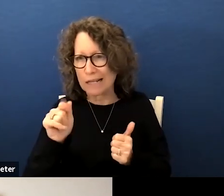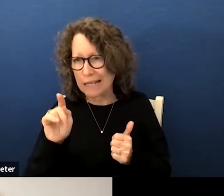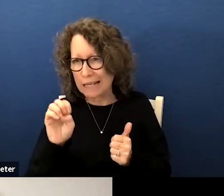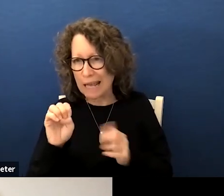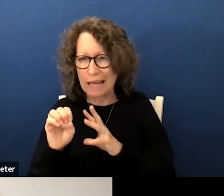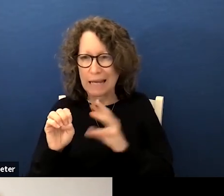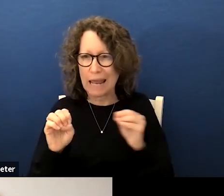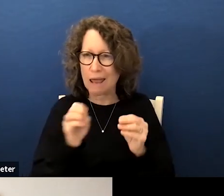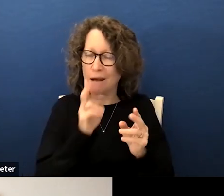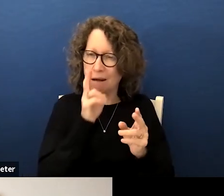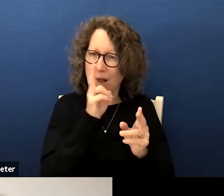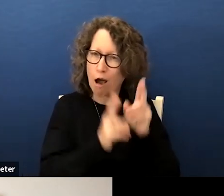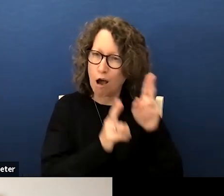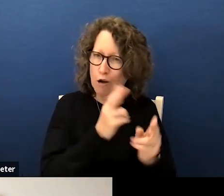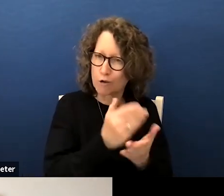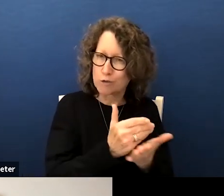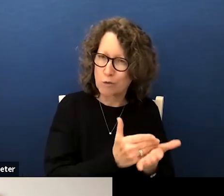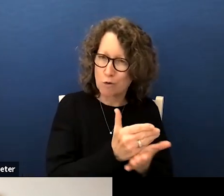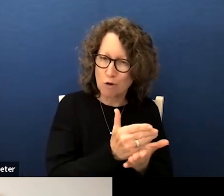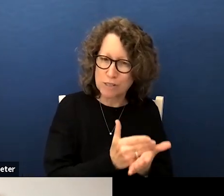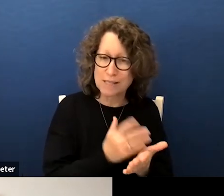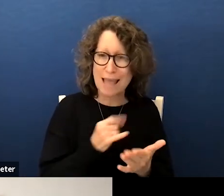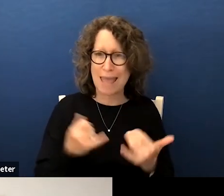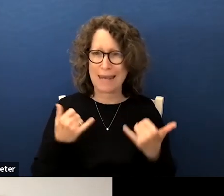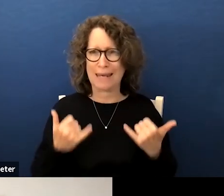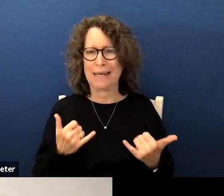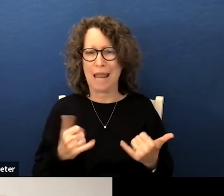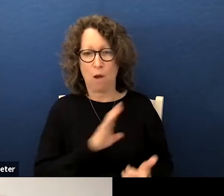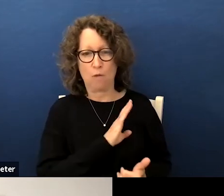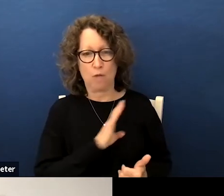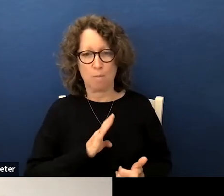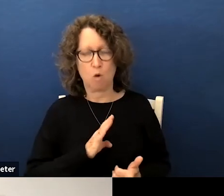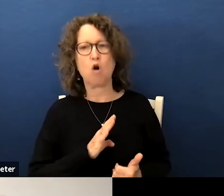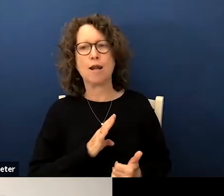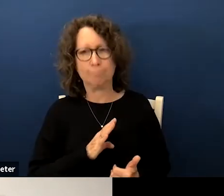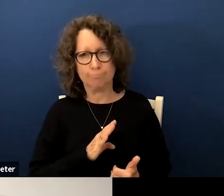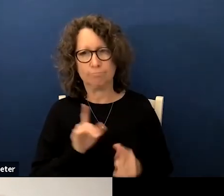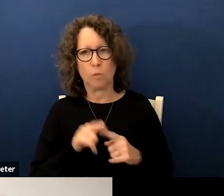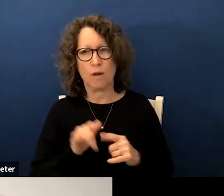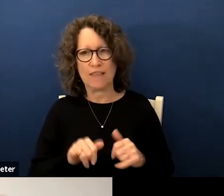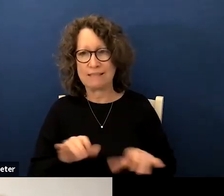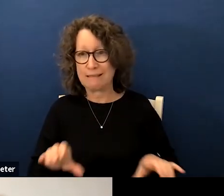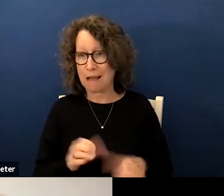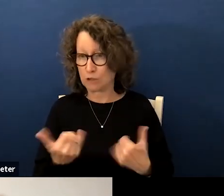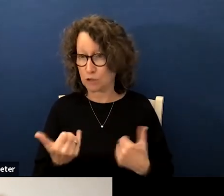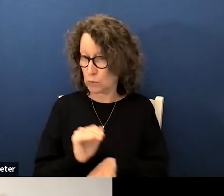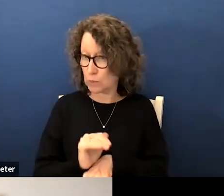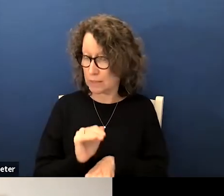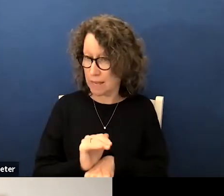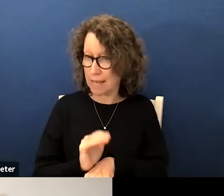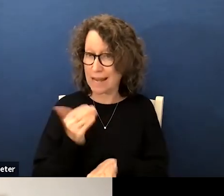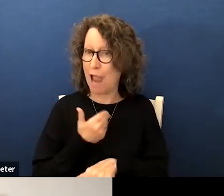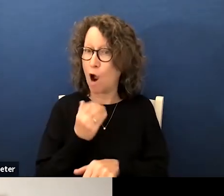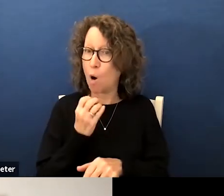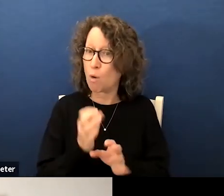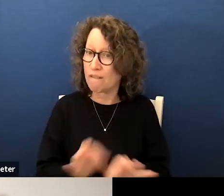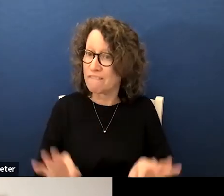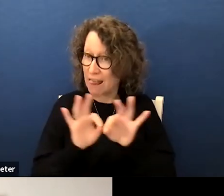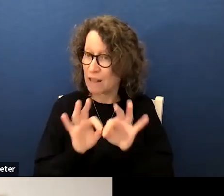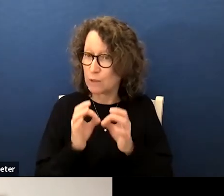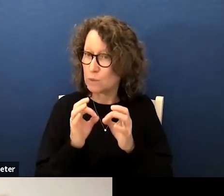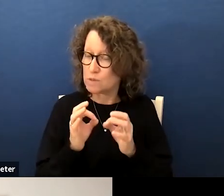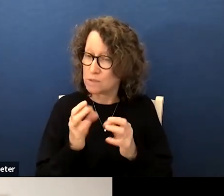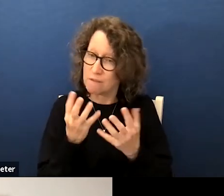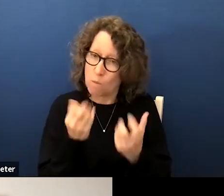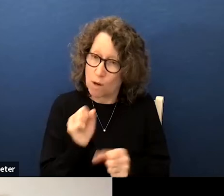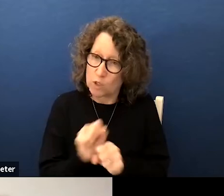honors courses and now the board is affirming with this this action tonight our values of wanting to